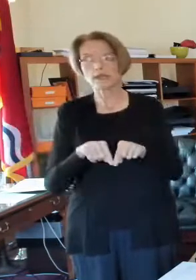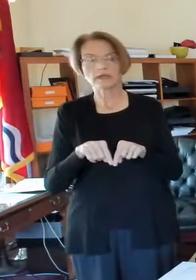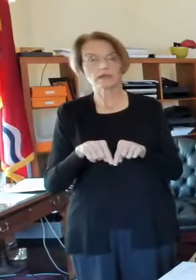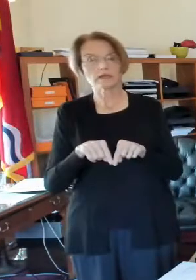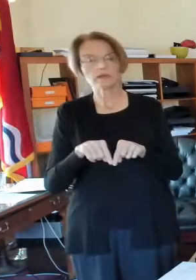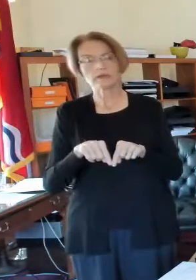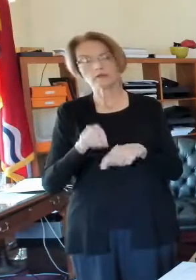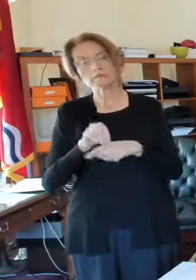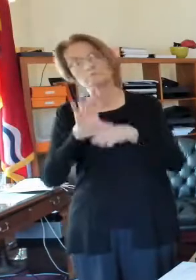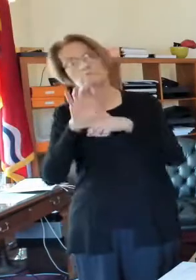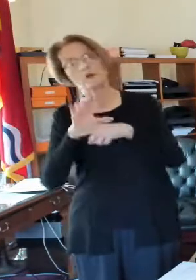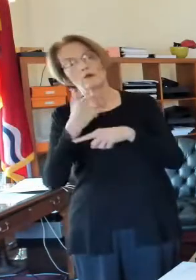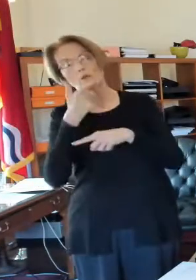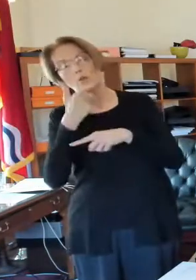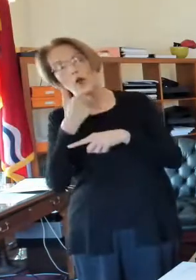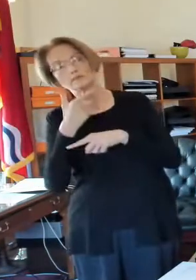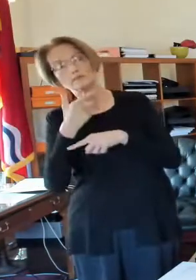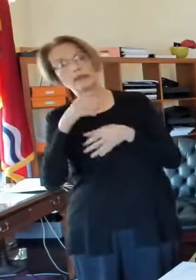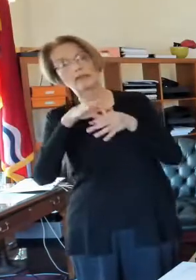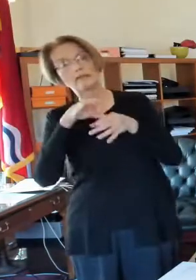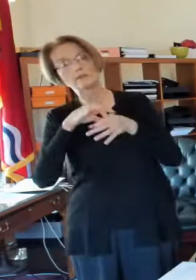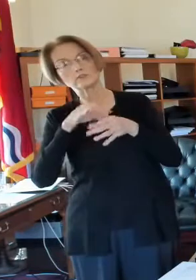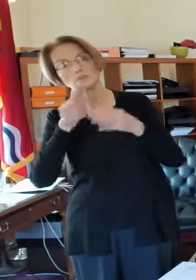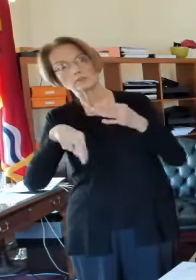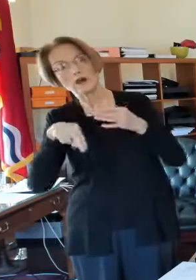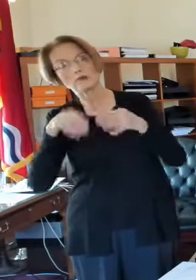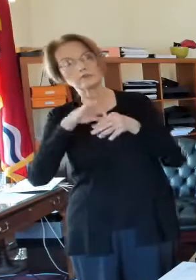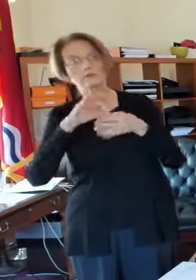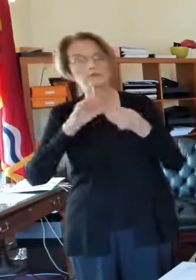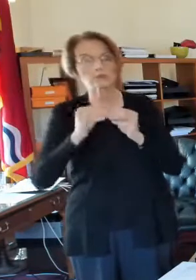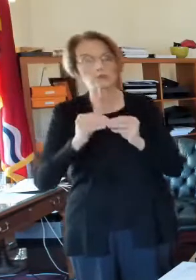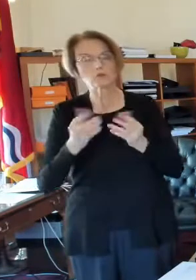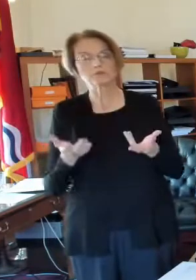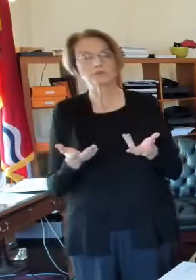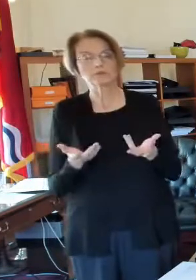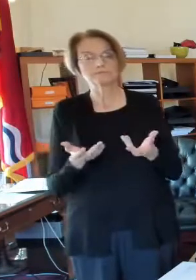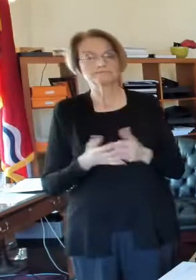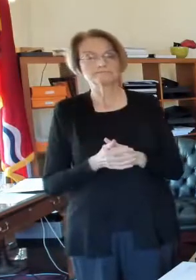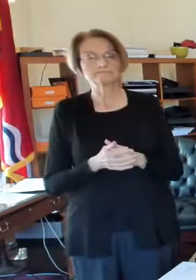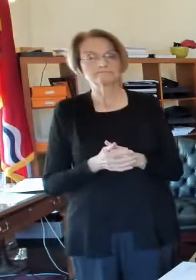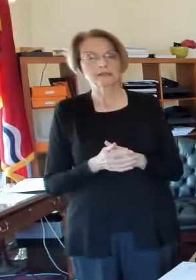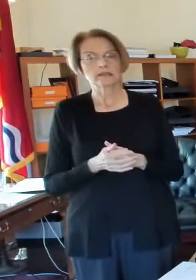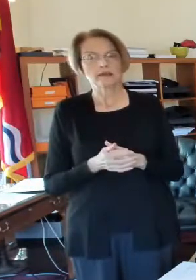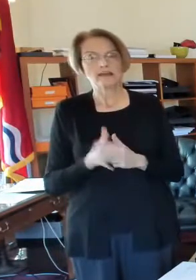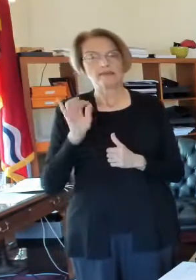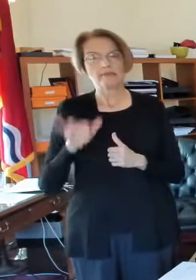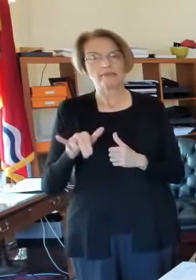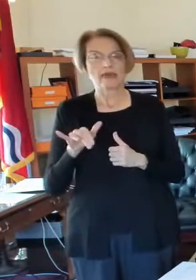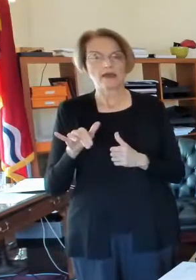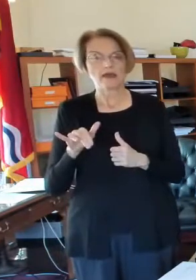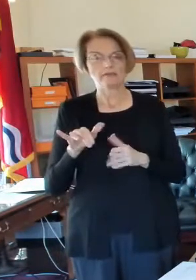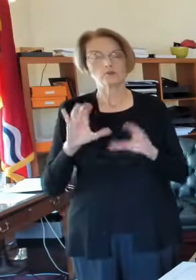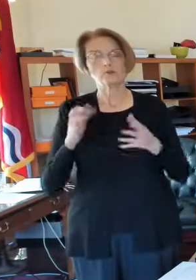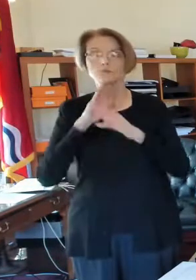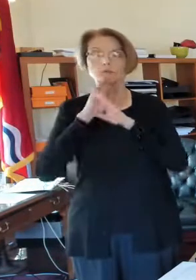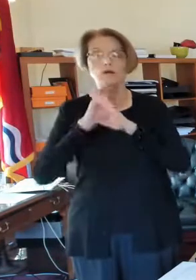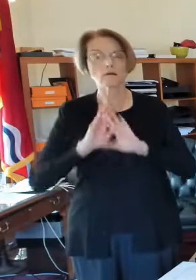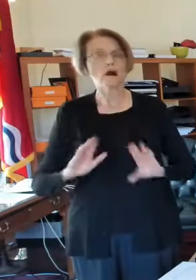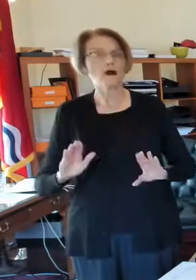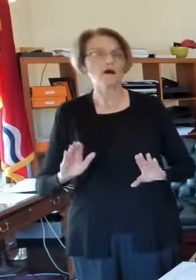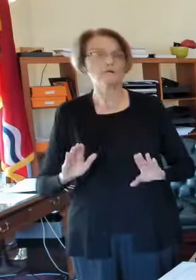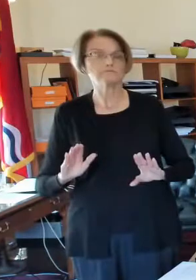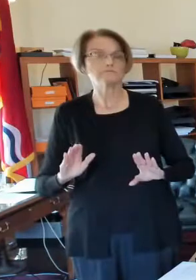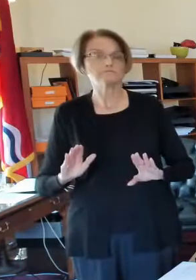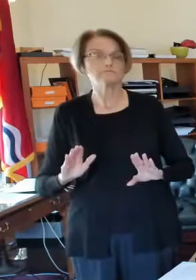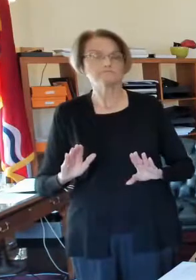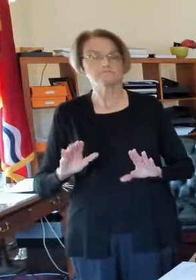watching election results and so, it was a very calm, I guess would be the word